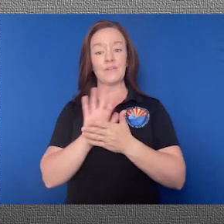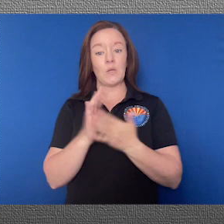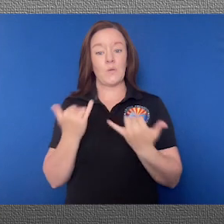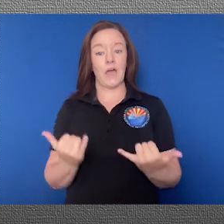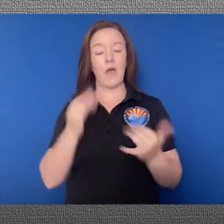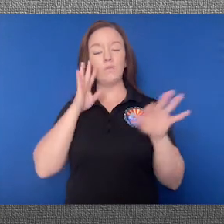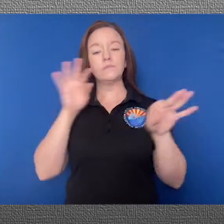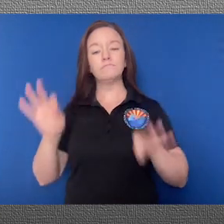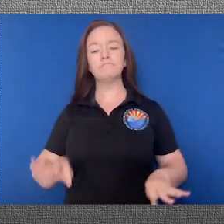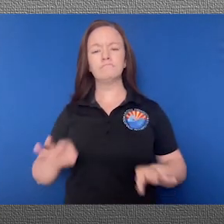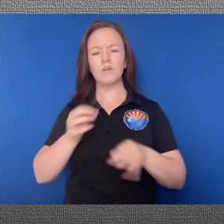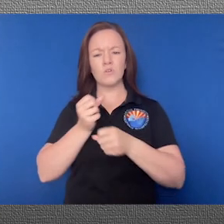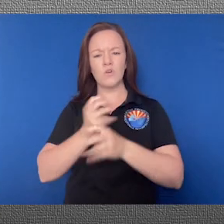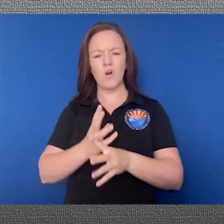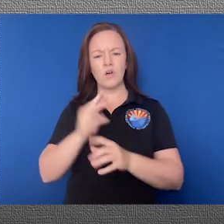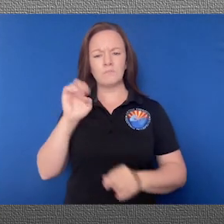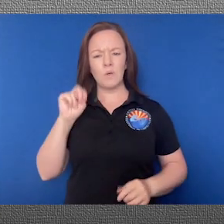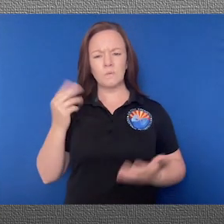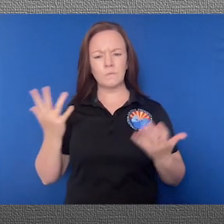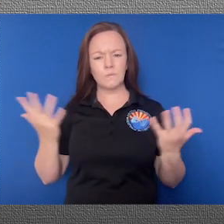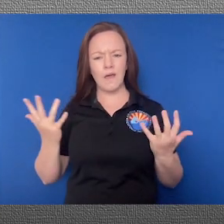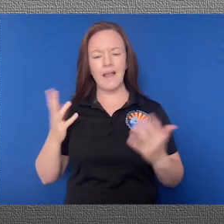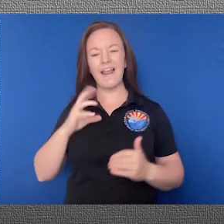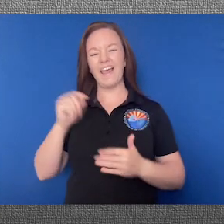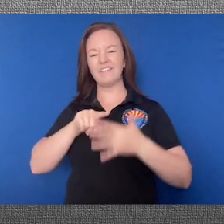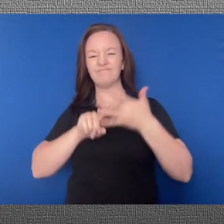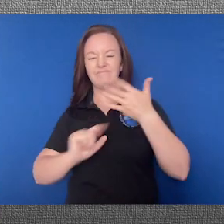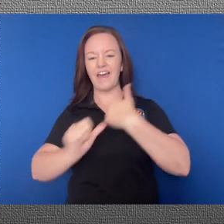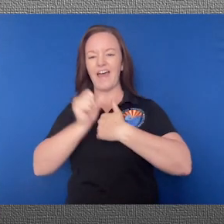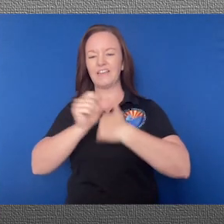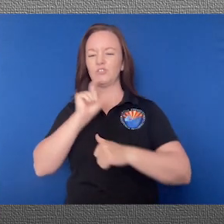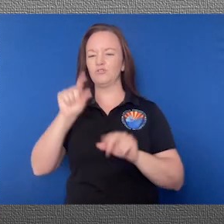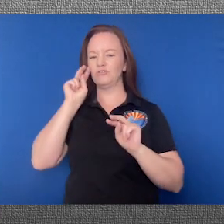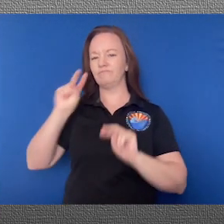what causes a monsoon and what hazards to be on the lookout for.